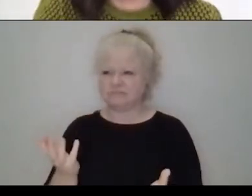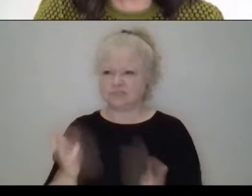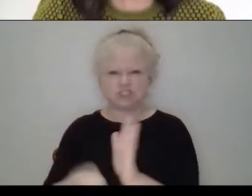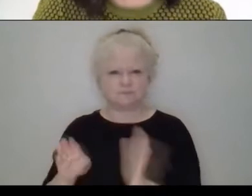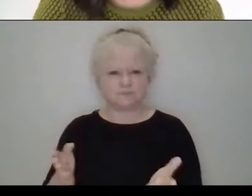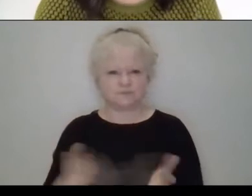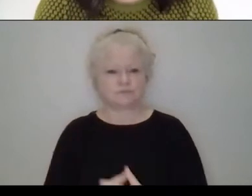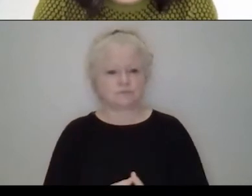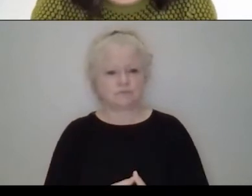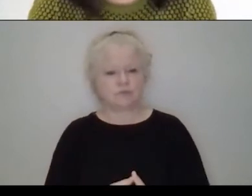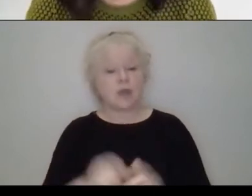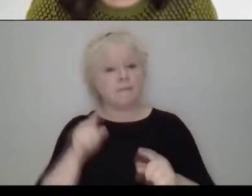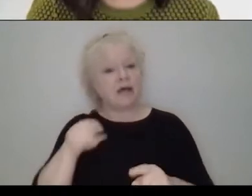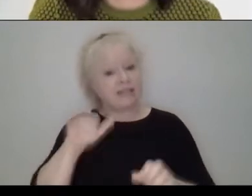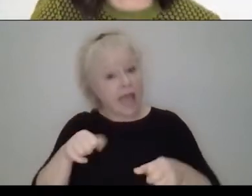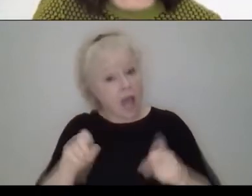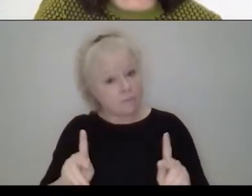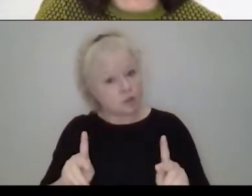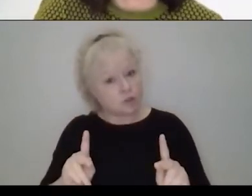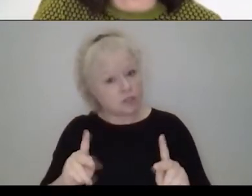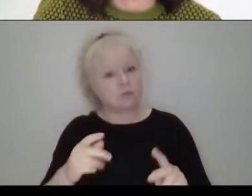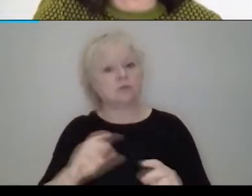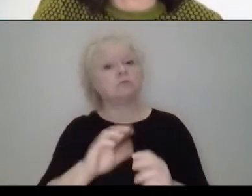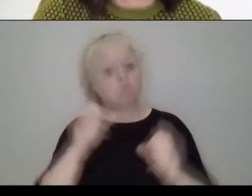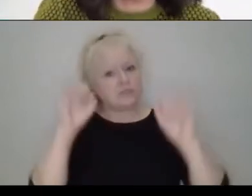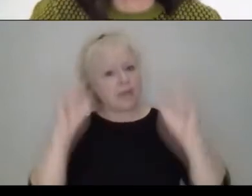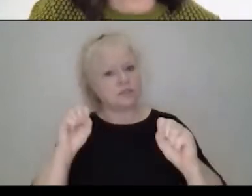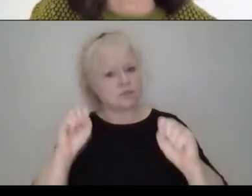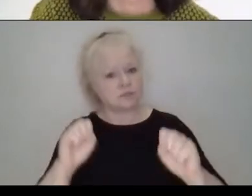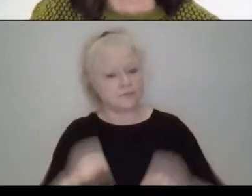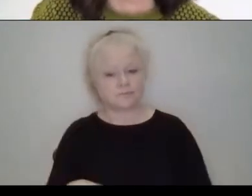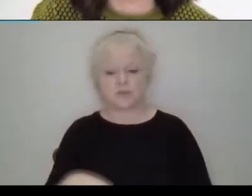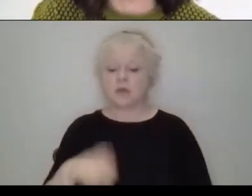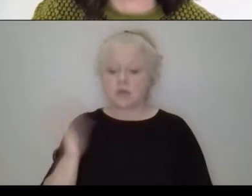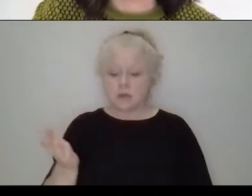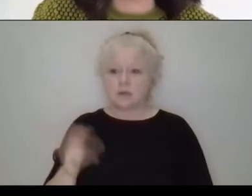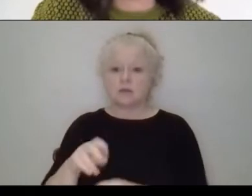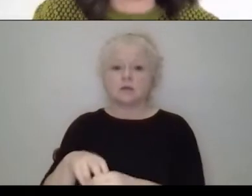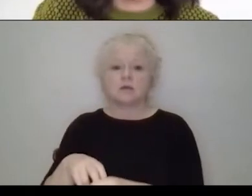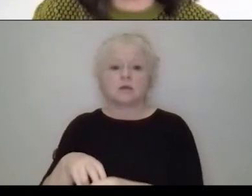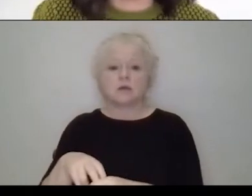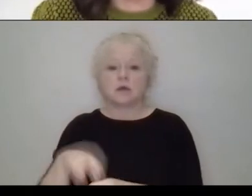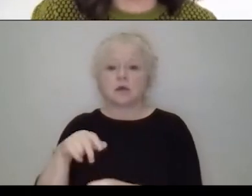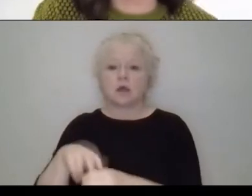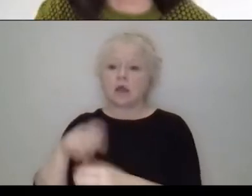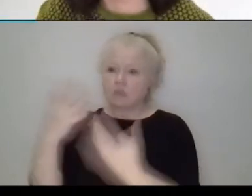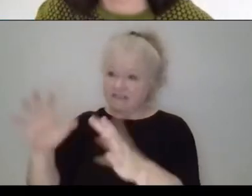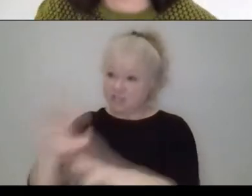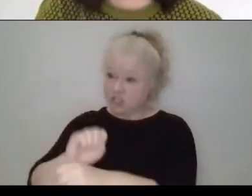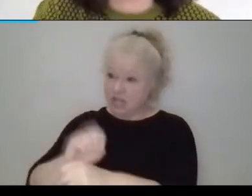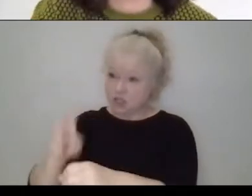an amazing also opportunity because after I resigned this job, uh, you start to question the role,